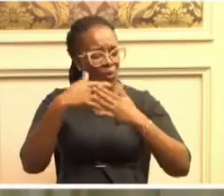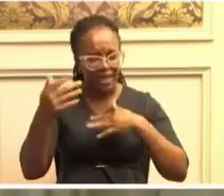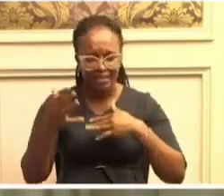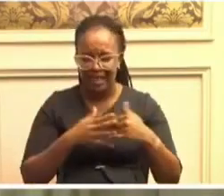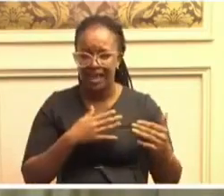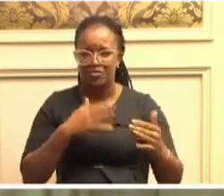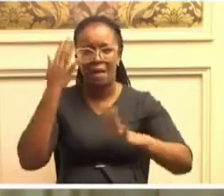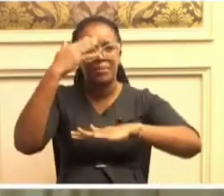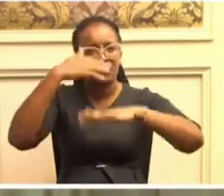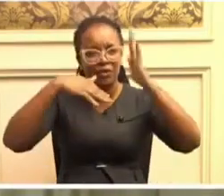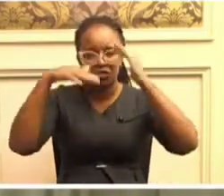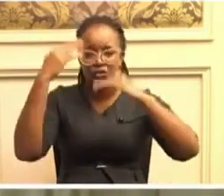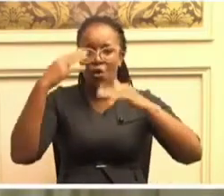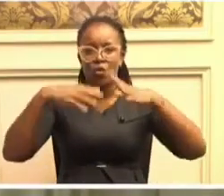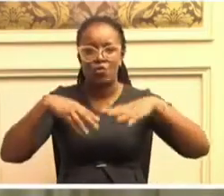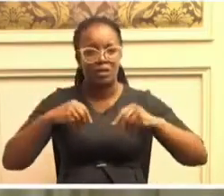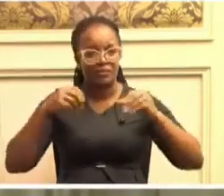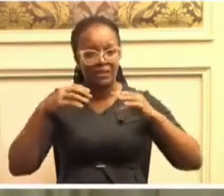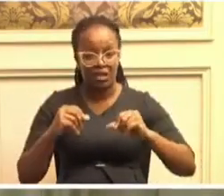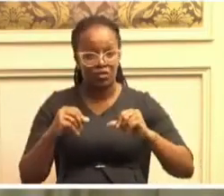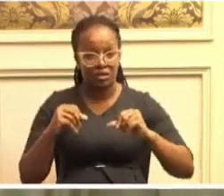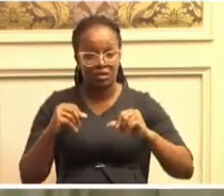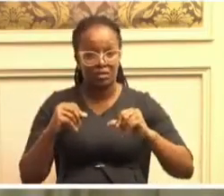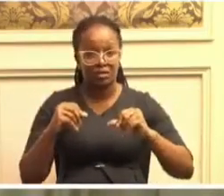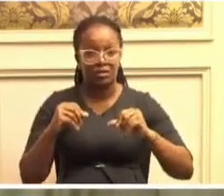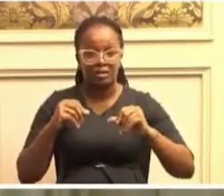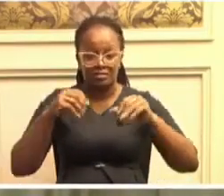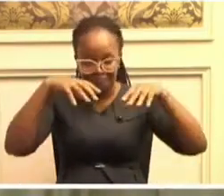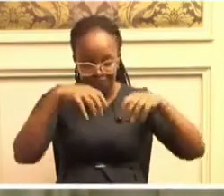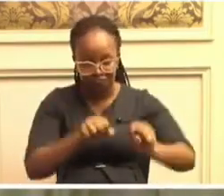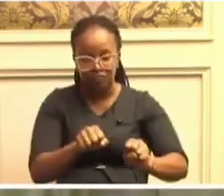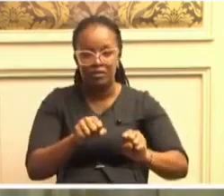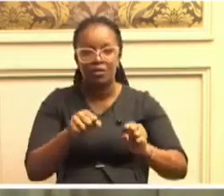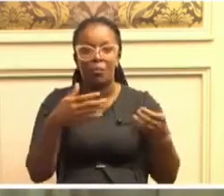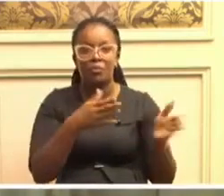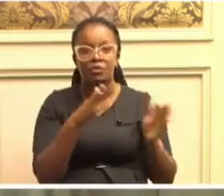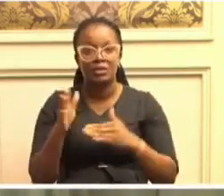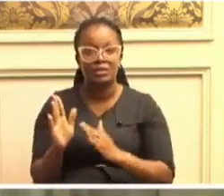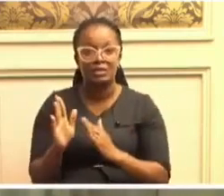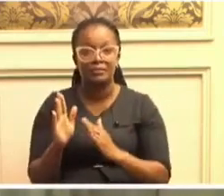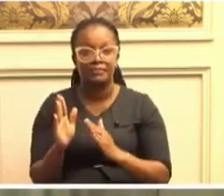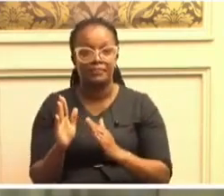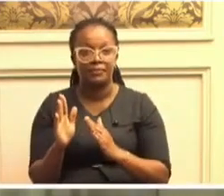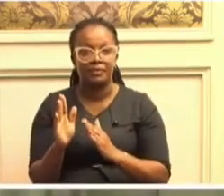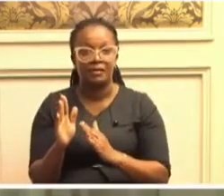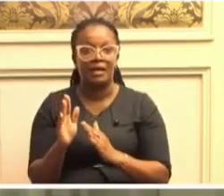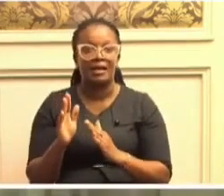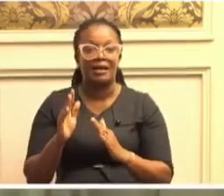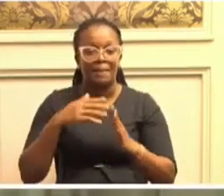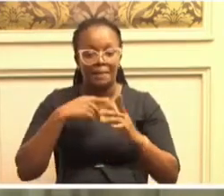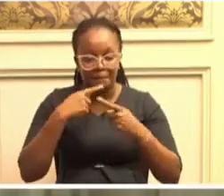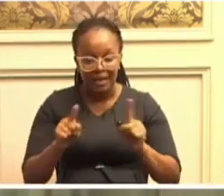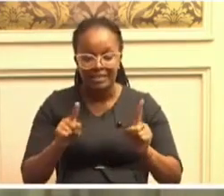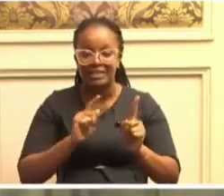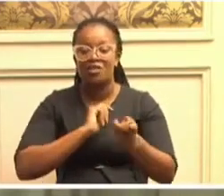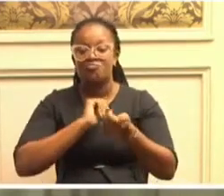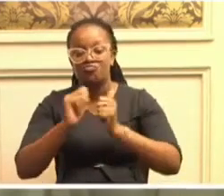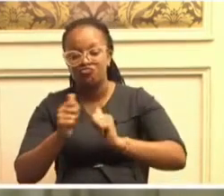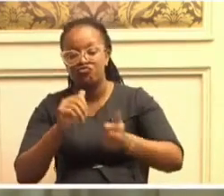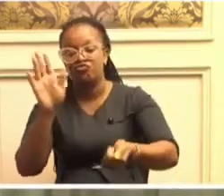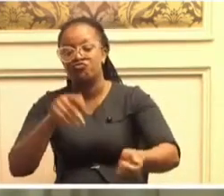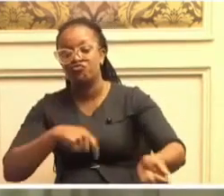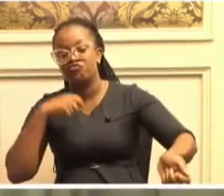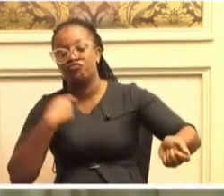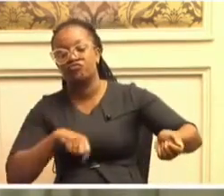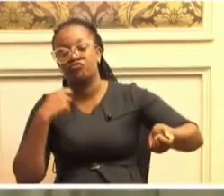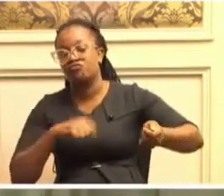of your professional qualification, to take the opportunity. Otherwise, the game of musical chairs will